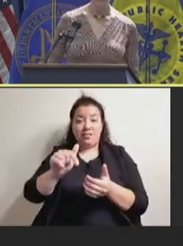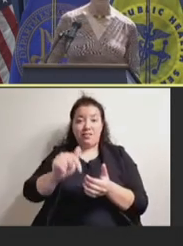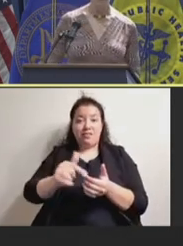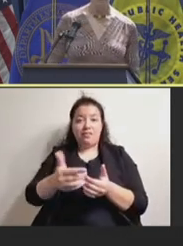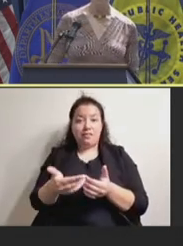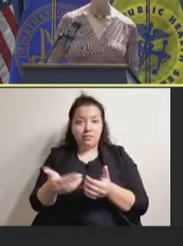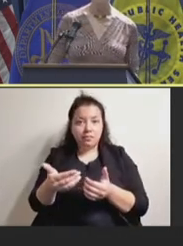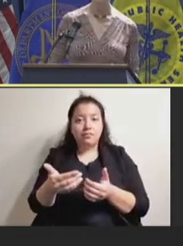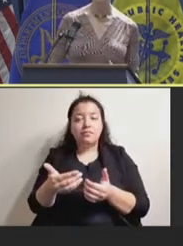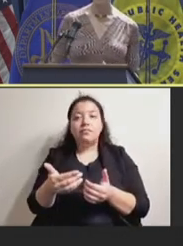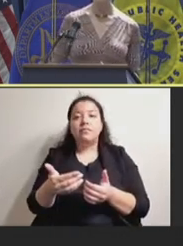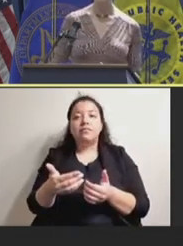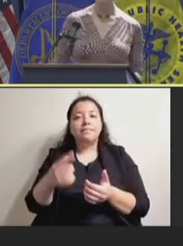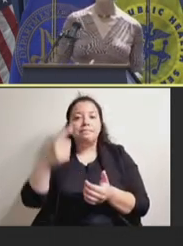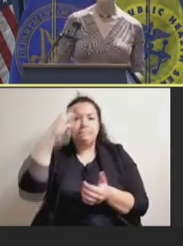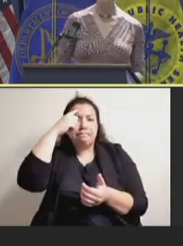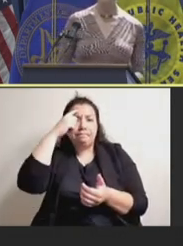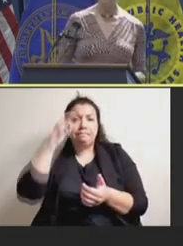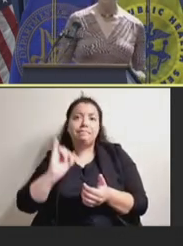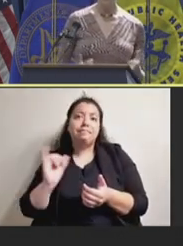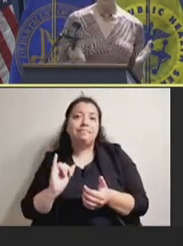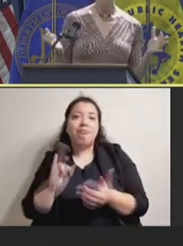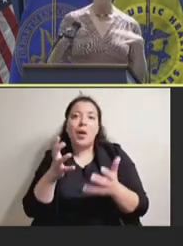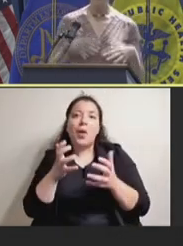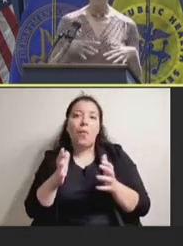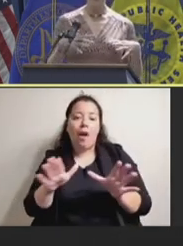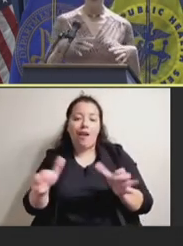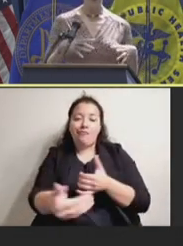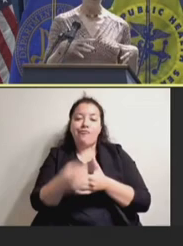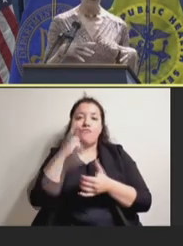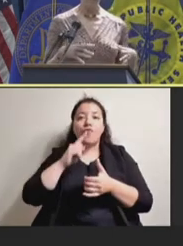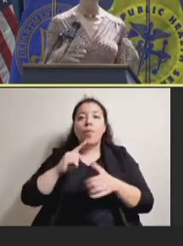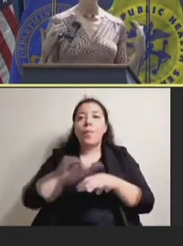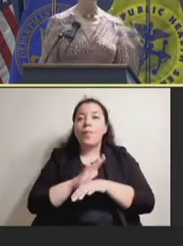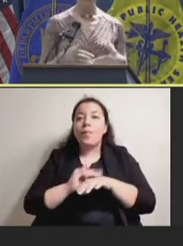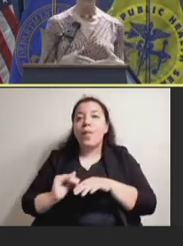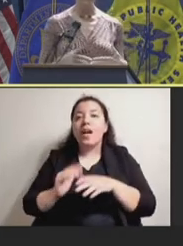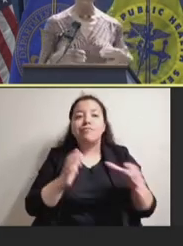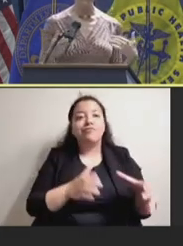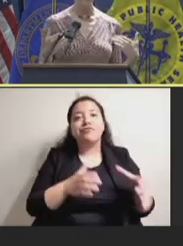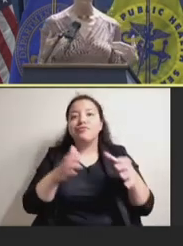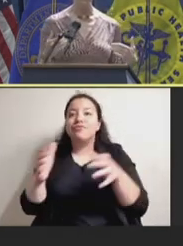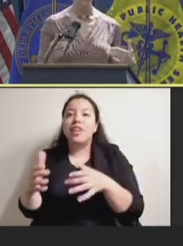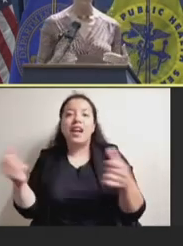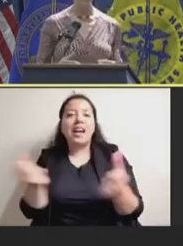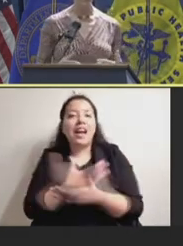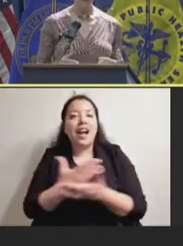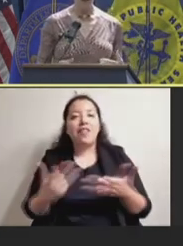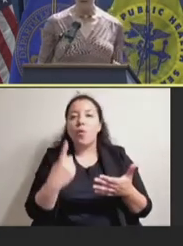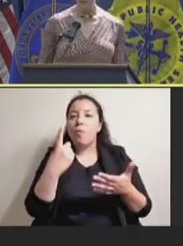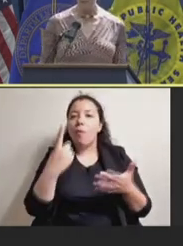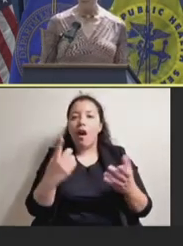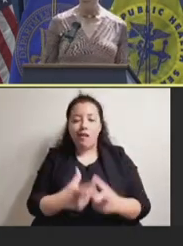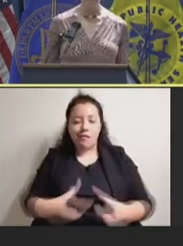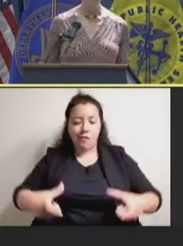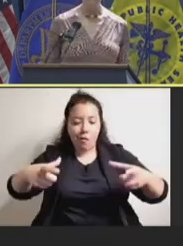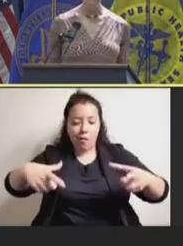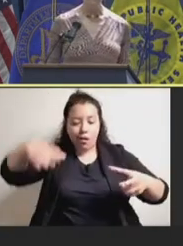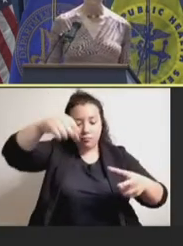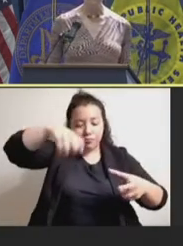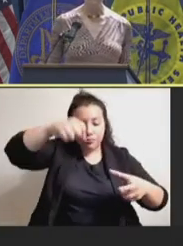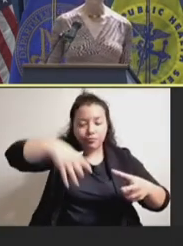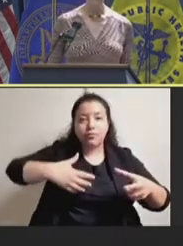carrier, like you would take a six-pack to the beach. Everything goes in the same compartment. You put your ice and you put your